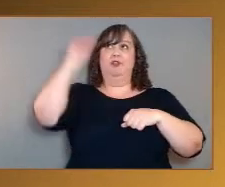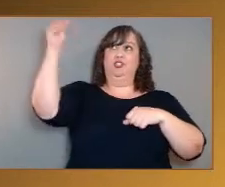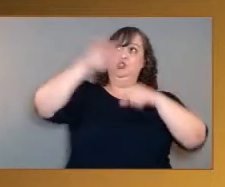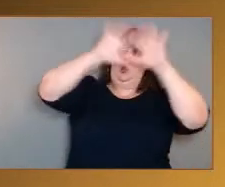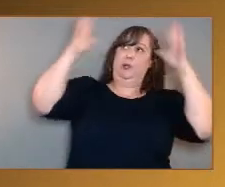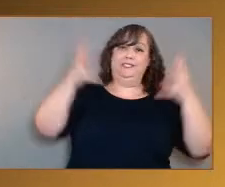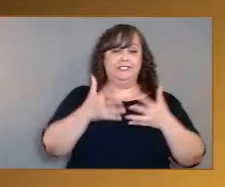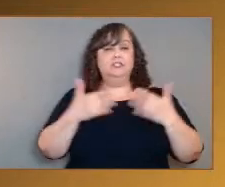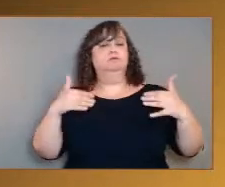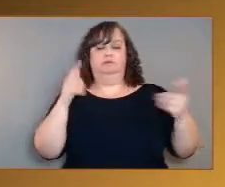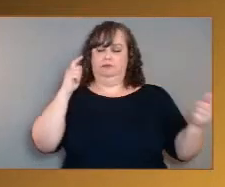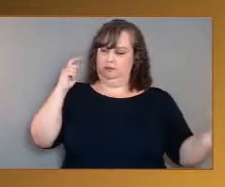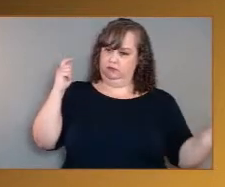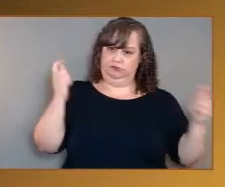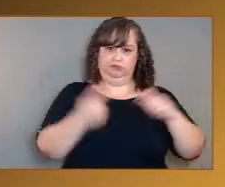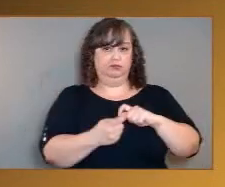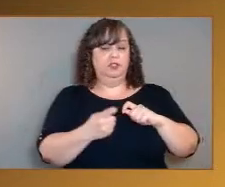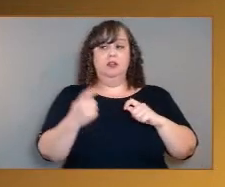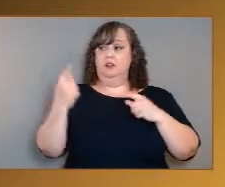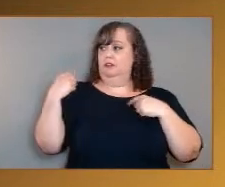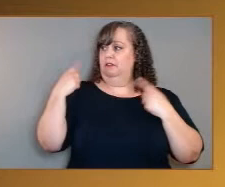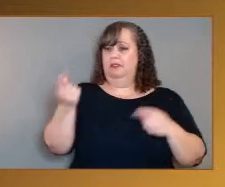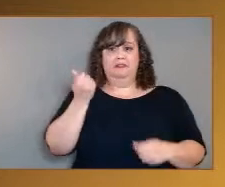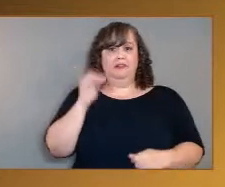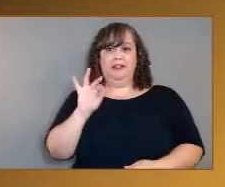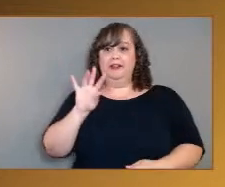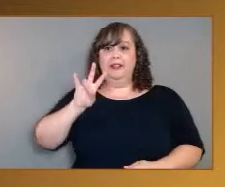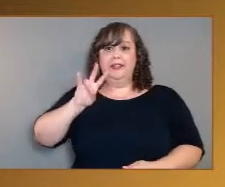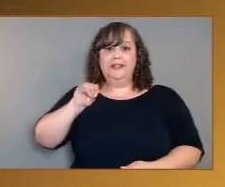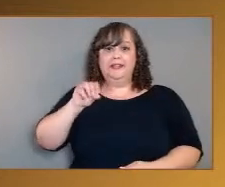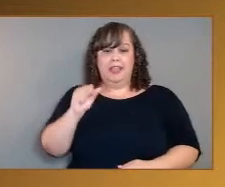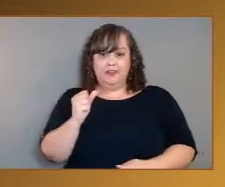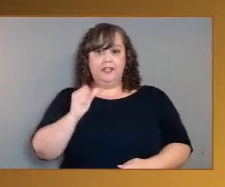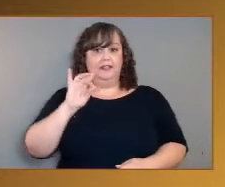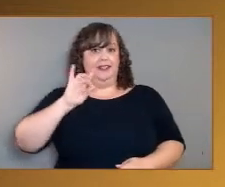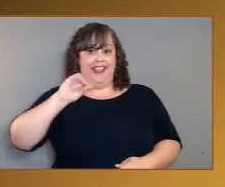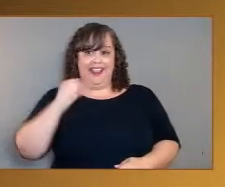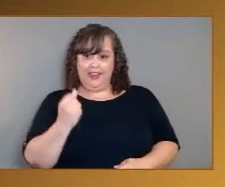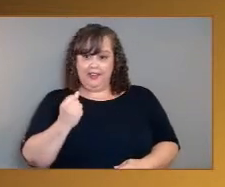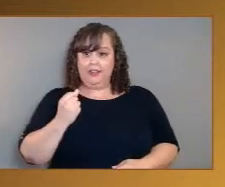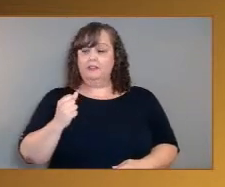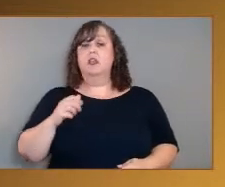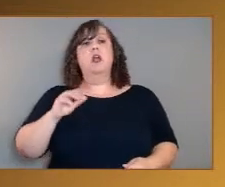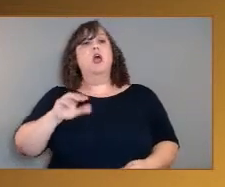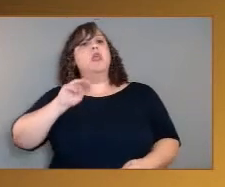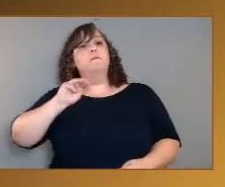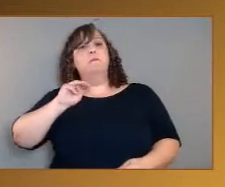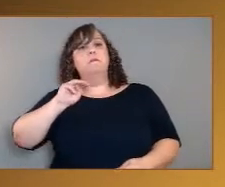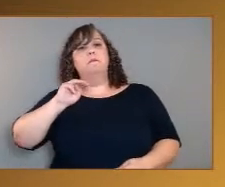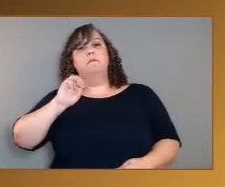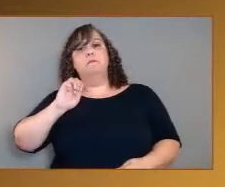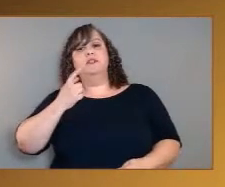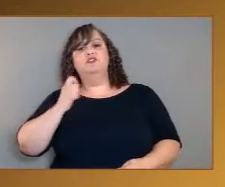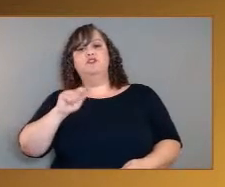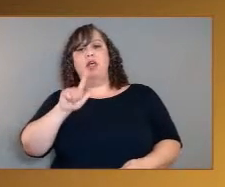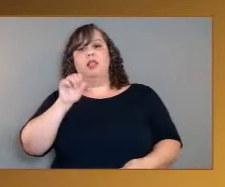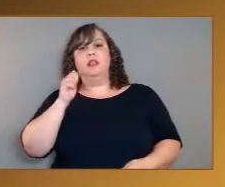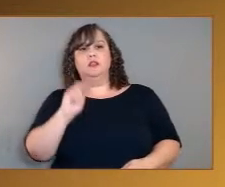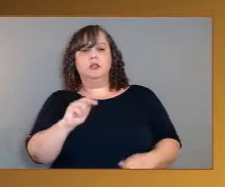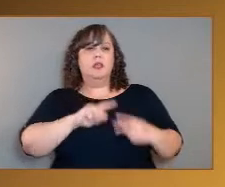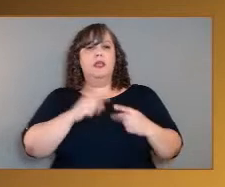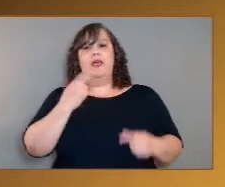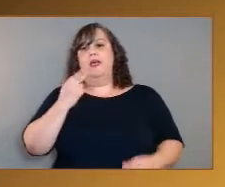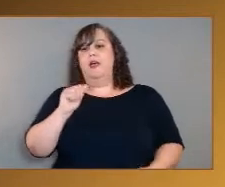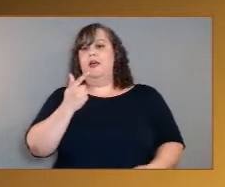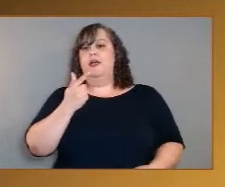the 70s and 80s has been transformed by Venus missions, Magellan, the Venus Express, the Akasaki from Japan, but also by